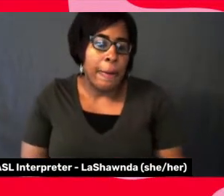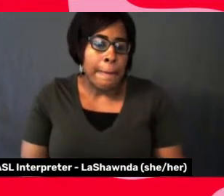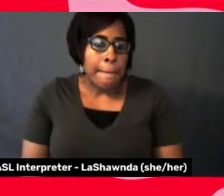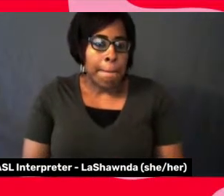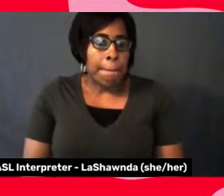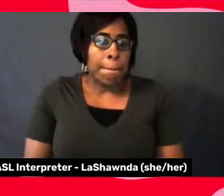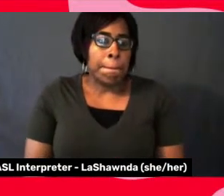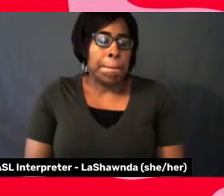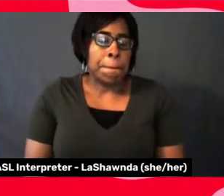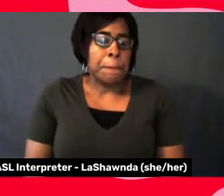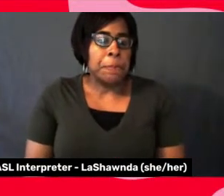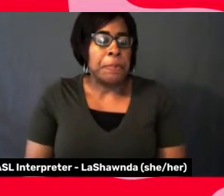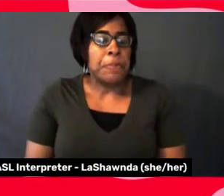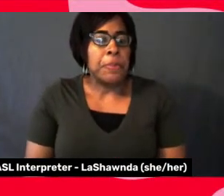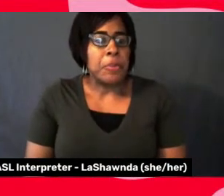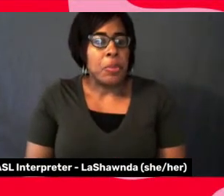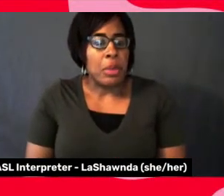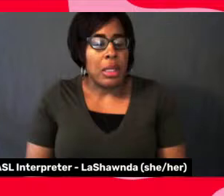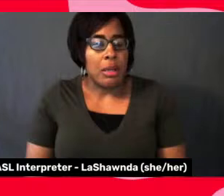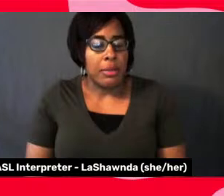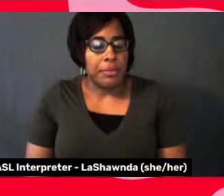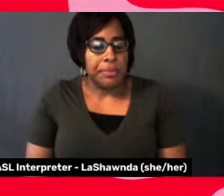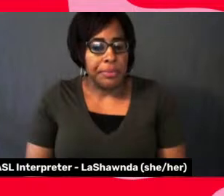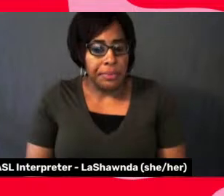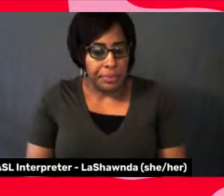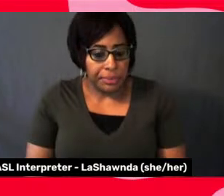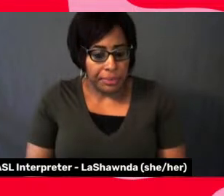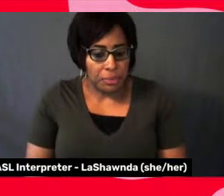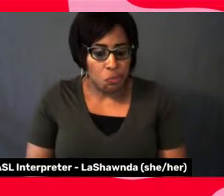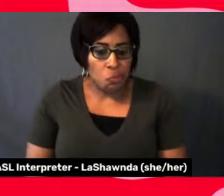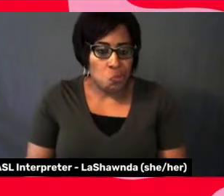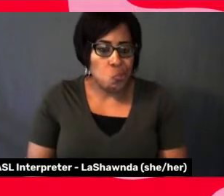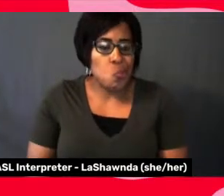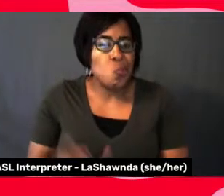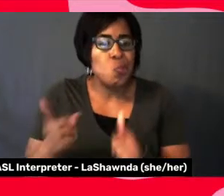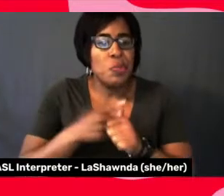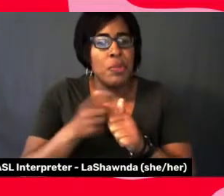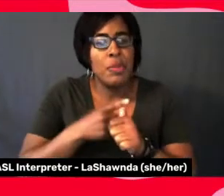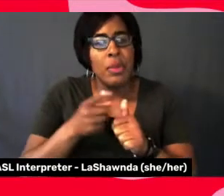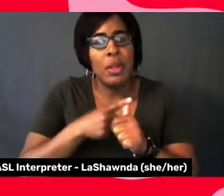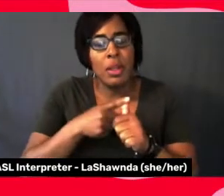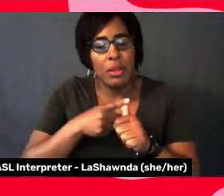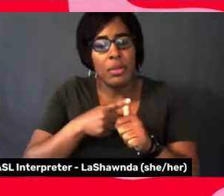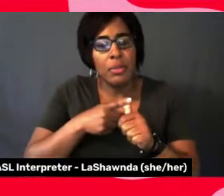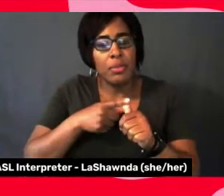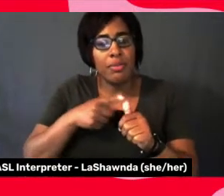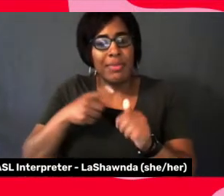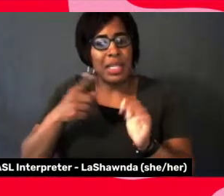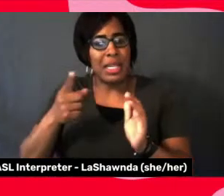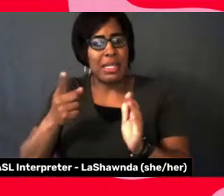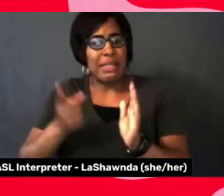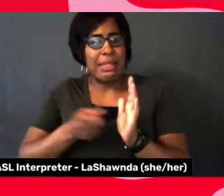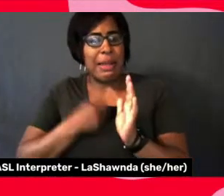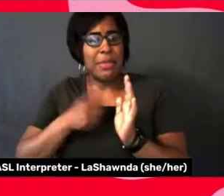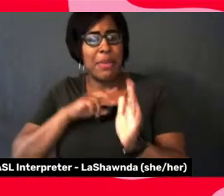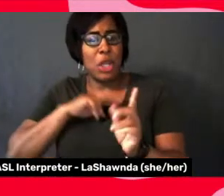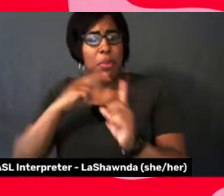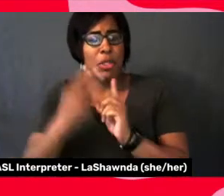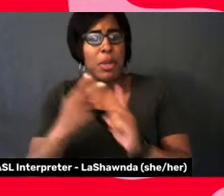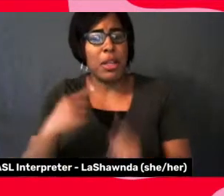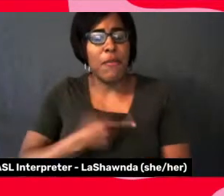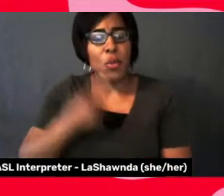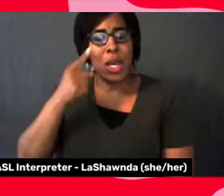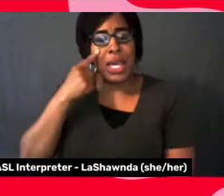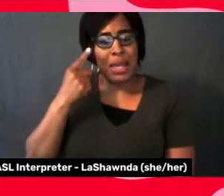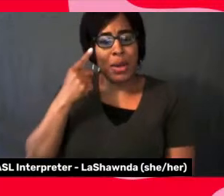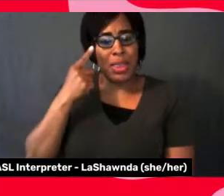the first thing I think is that, is to get out of thinking that whatever it is that we're doing as Black women, you know,